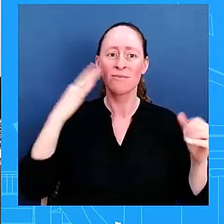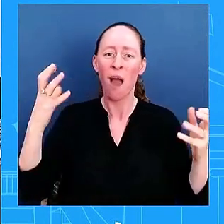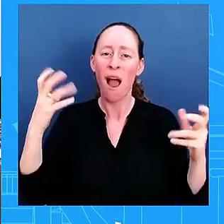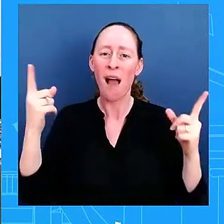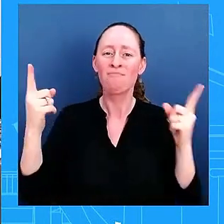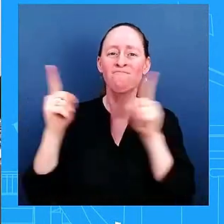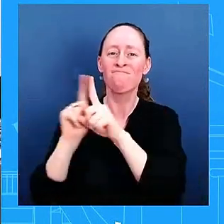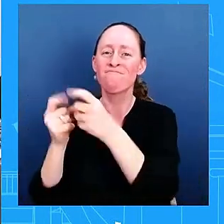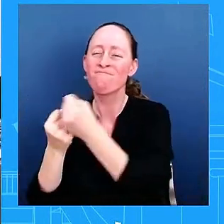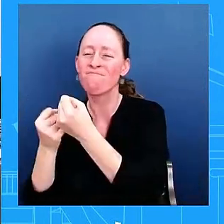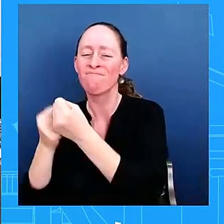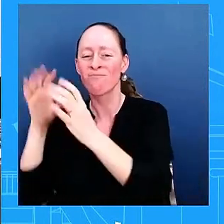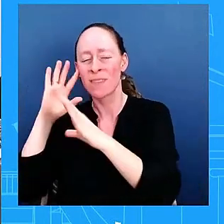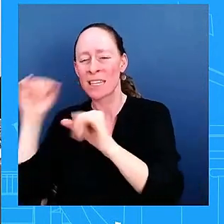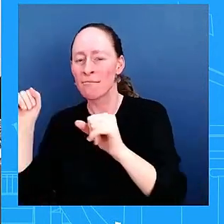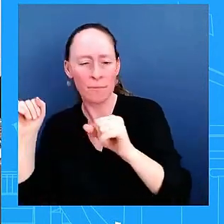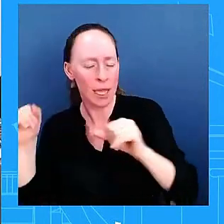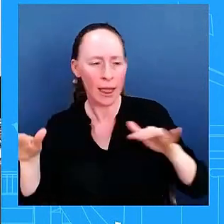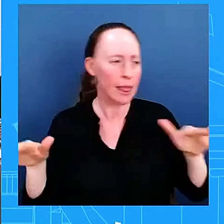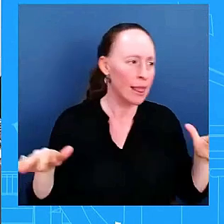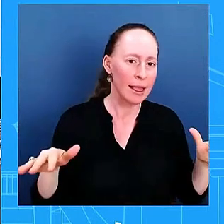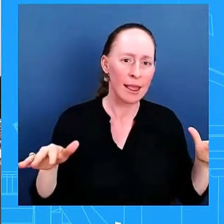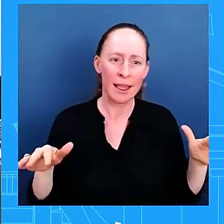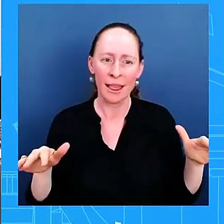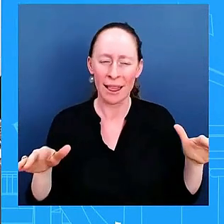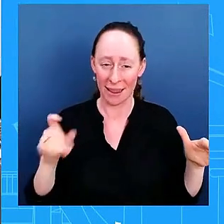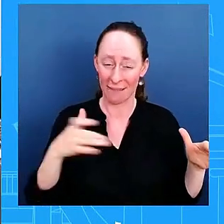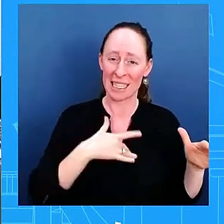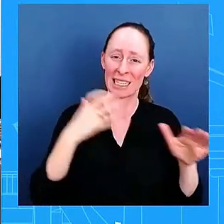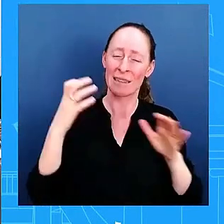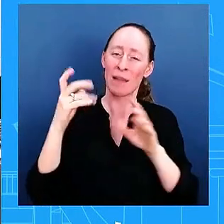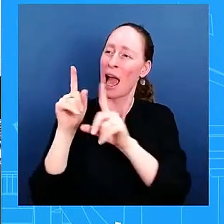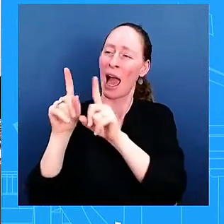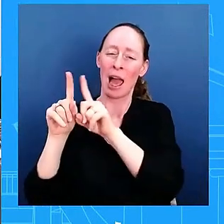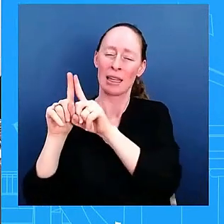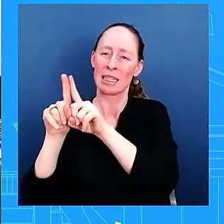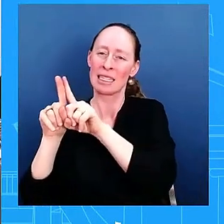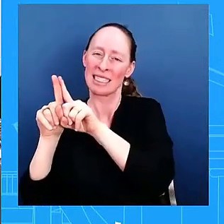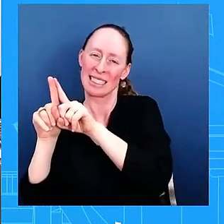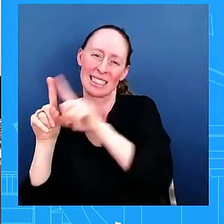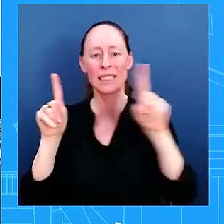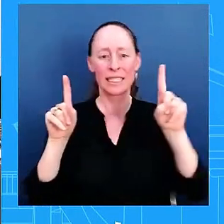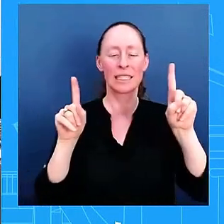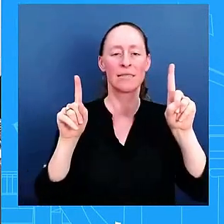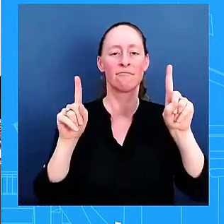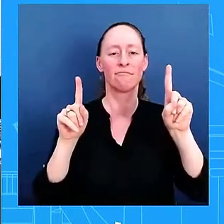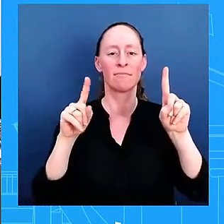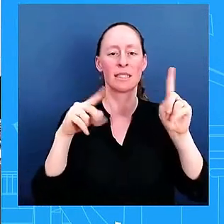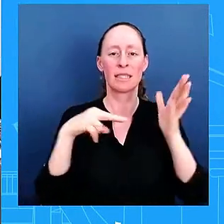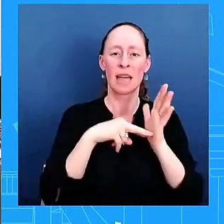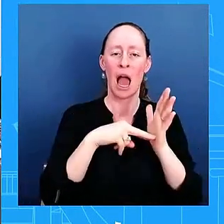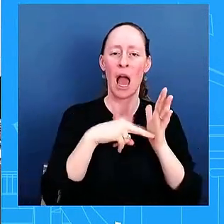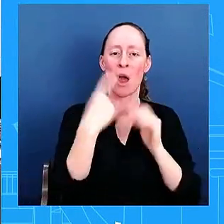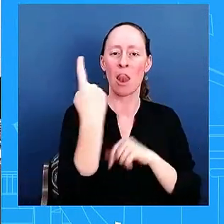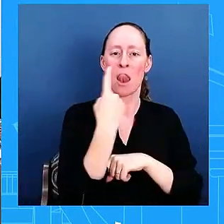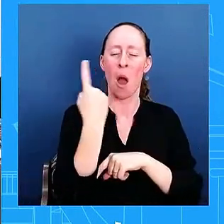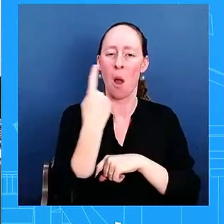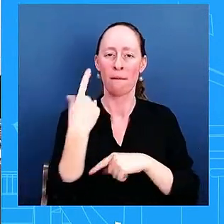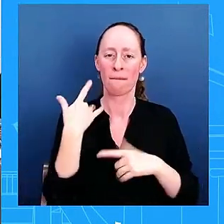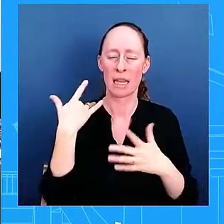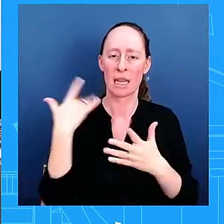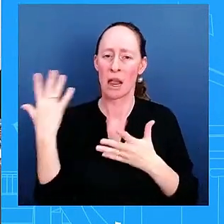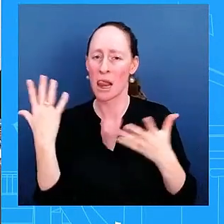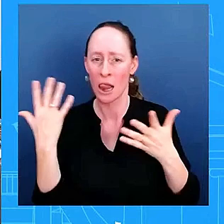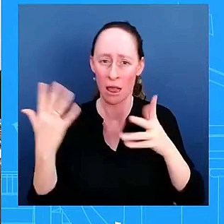separate herself in terms of public positions from president biden does she have a green light that if she wanted to